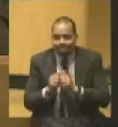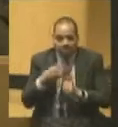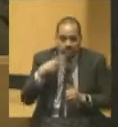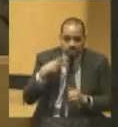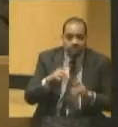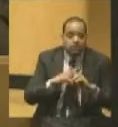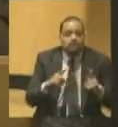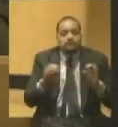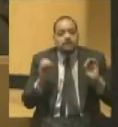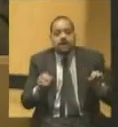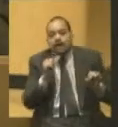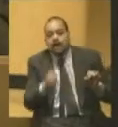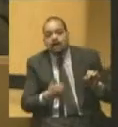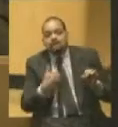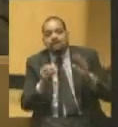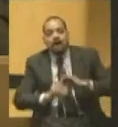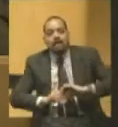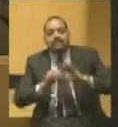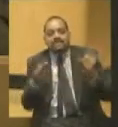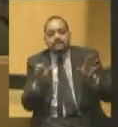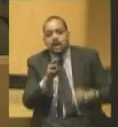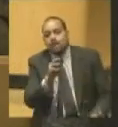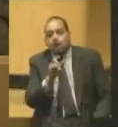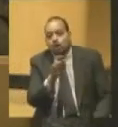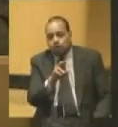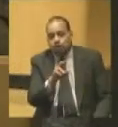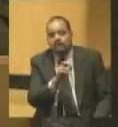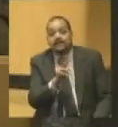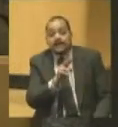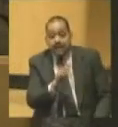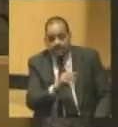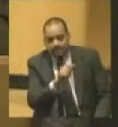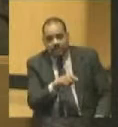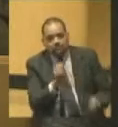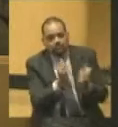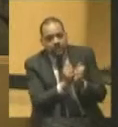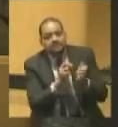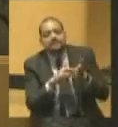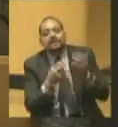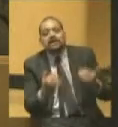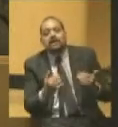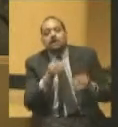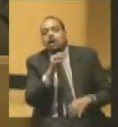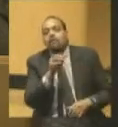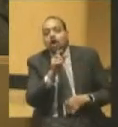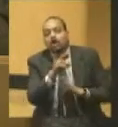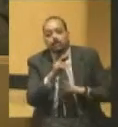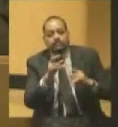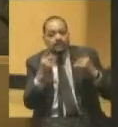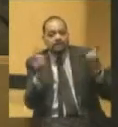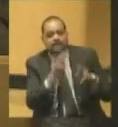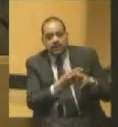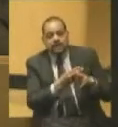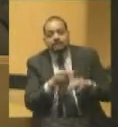didn't have an obvious martyr to civil liberty like Vallandigham. So they decided to select